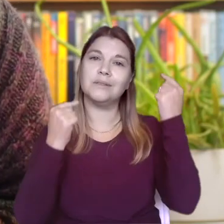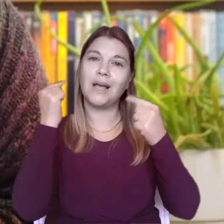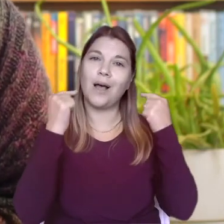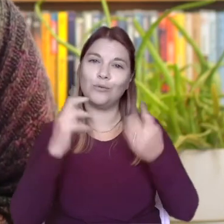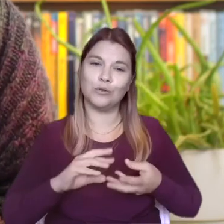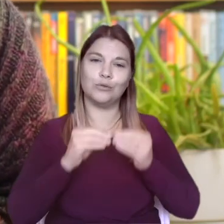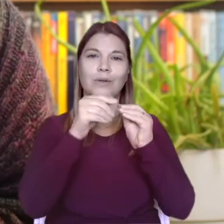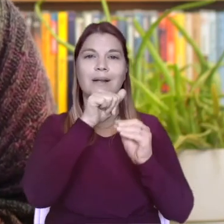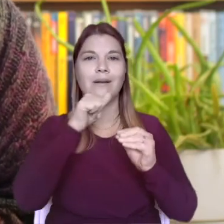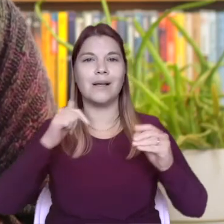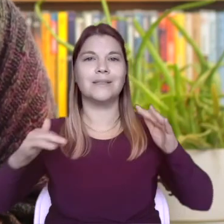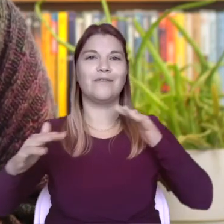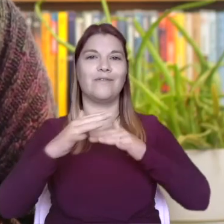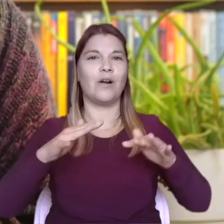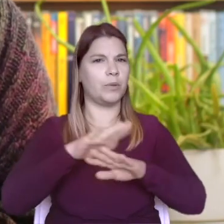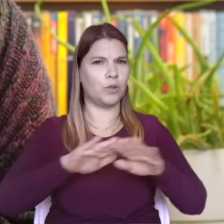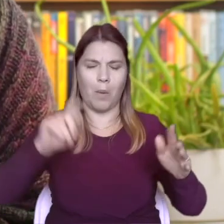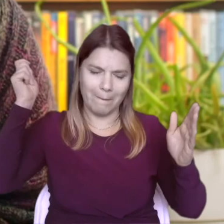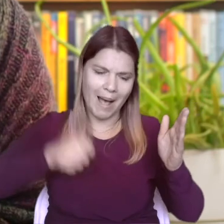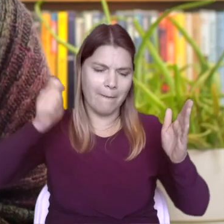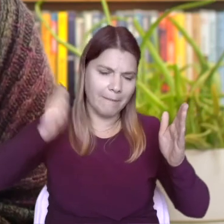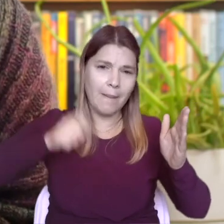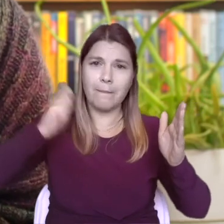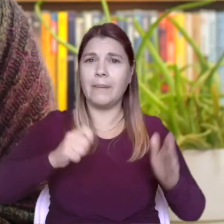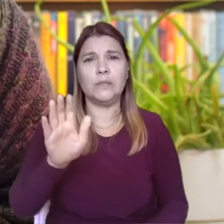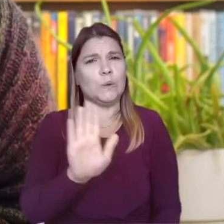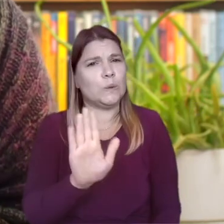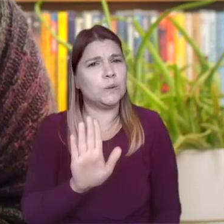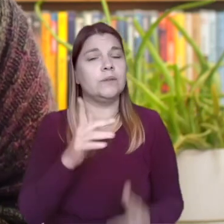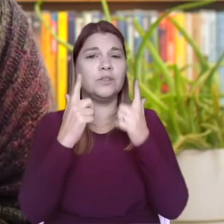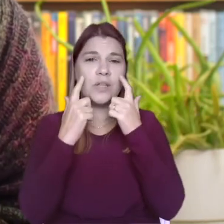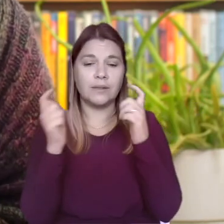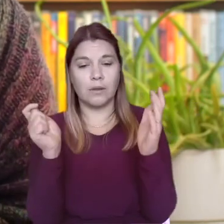ears, so remember not to be too hard whilst making sound with an item.